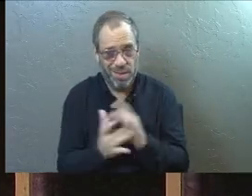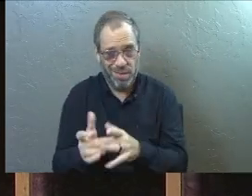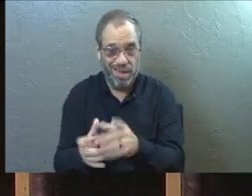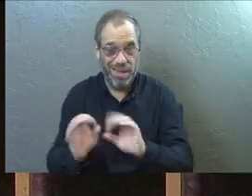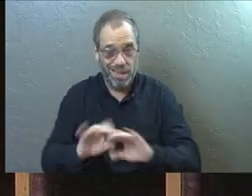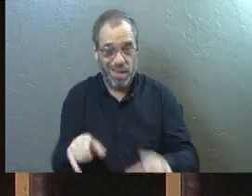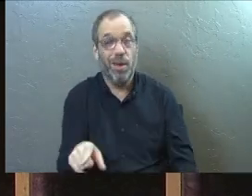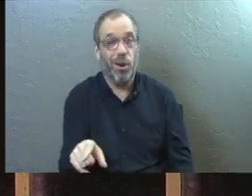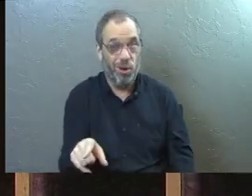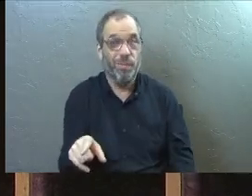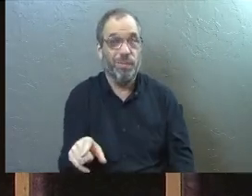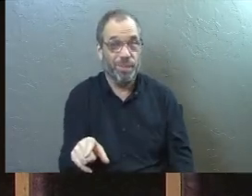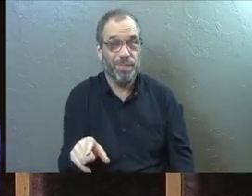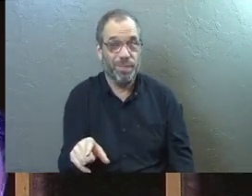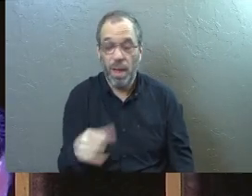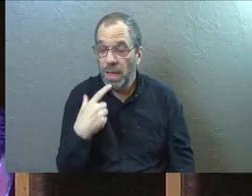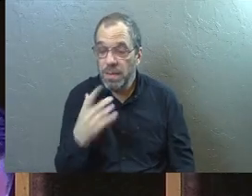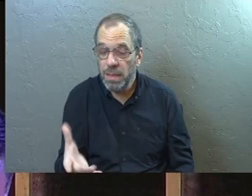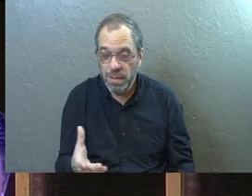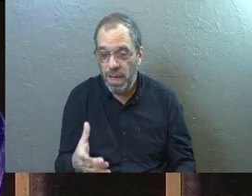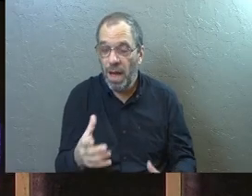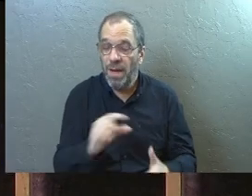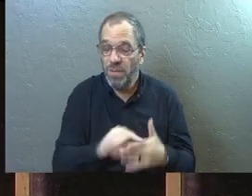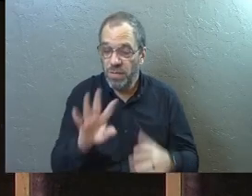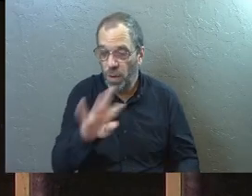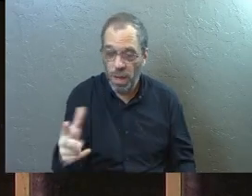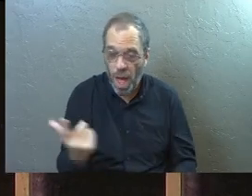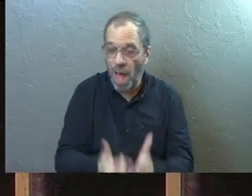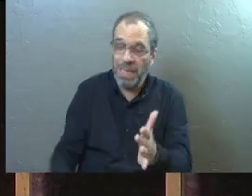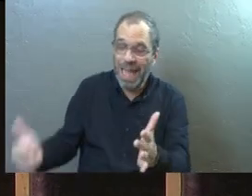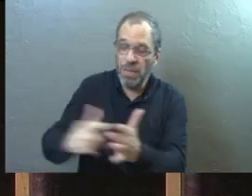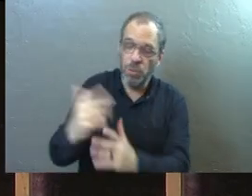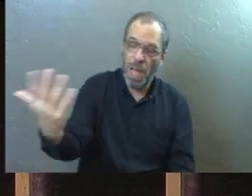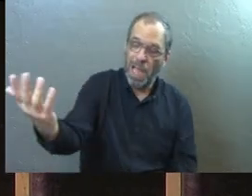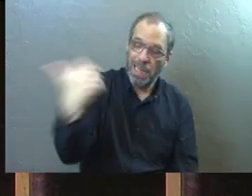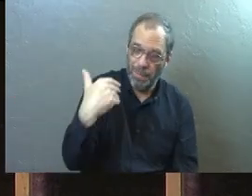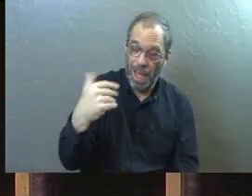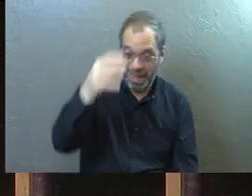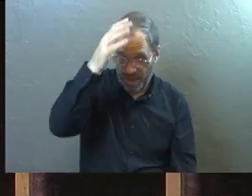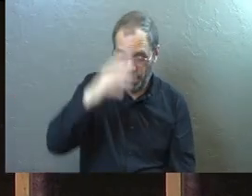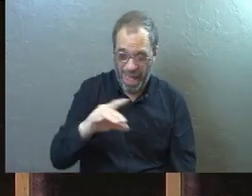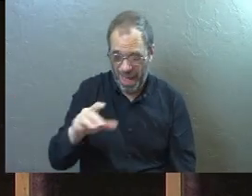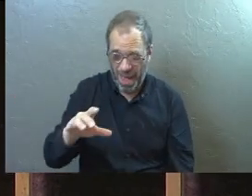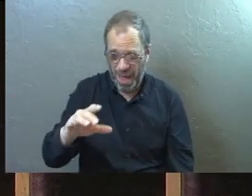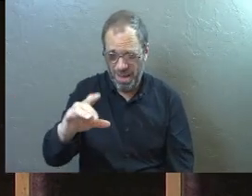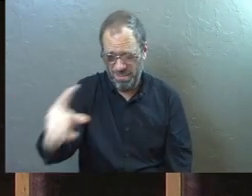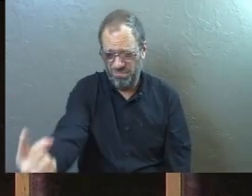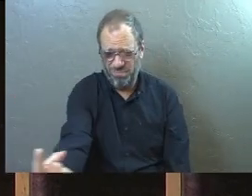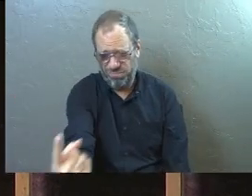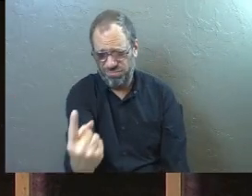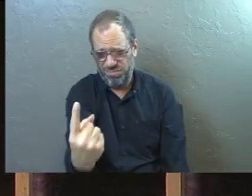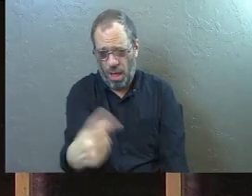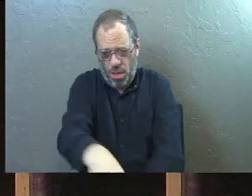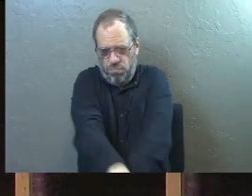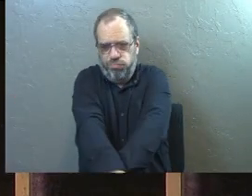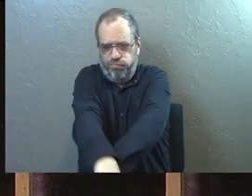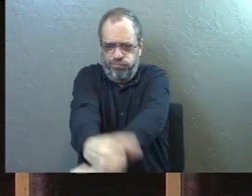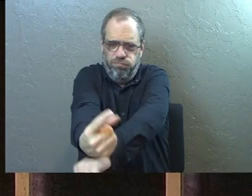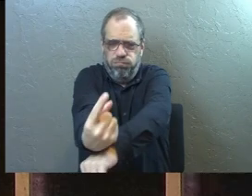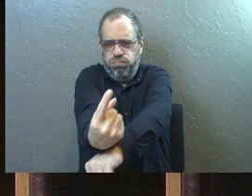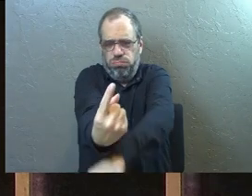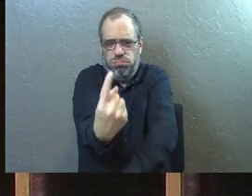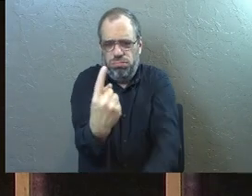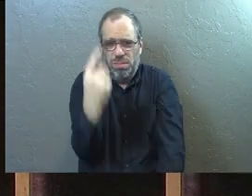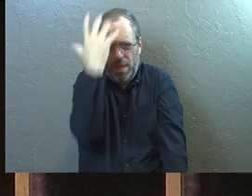clear here. Then Jesus shouted, verse 43, Lazarus come out and the dead man came out, his hands and feet bound in grave clothes,